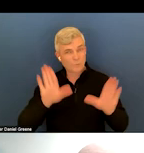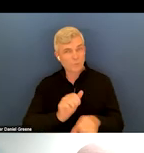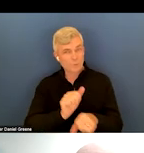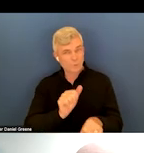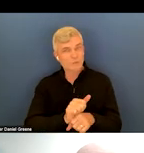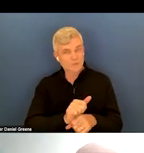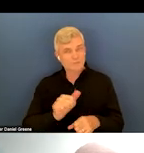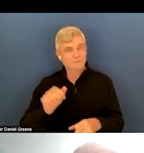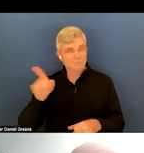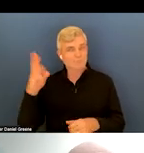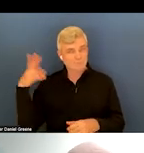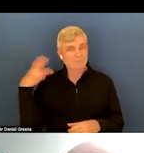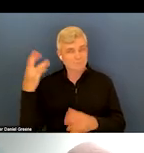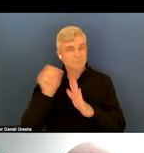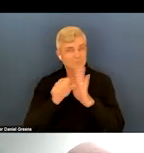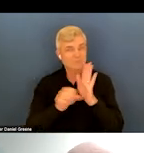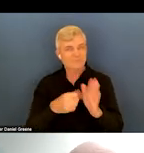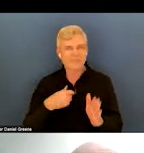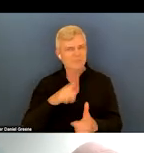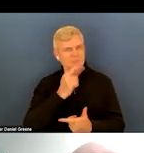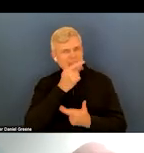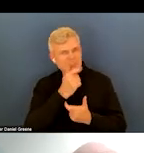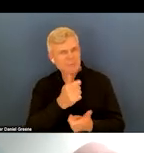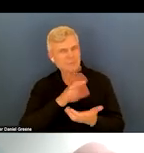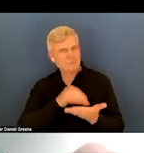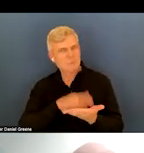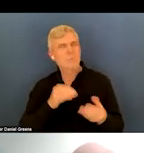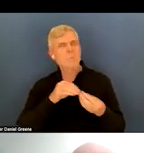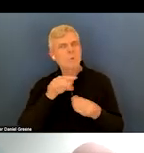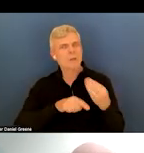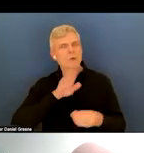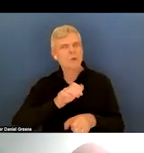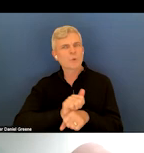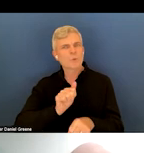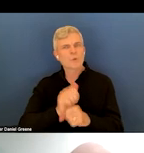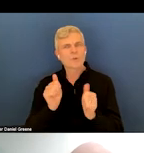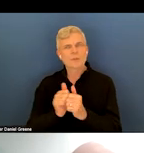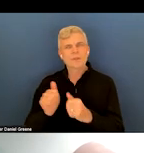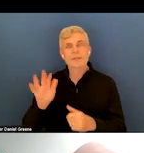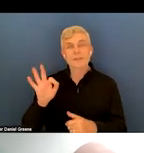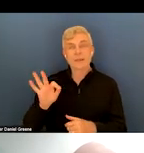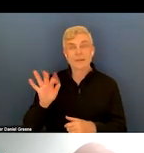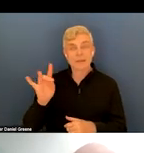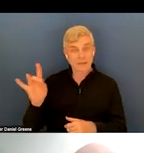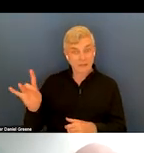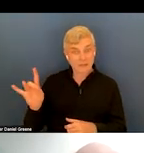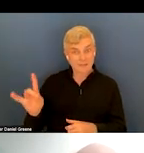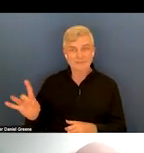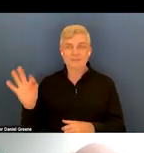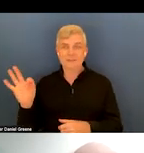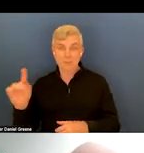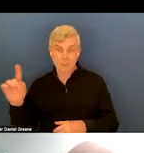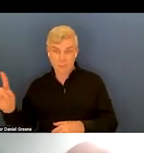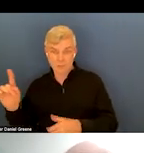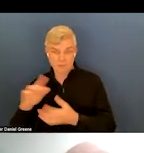the work that you're doing on 988-911 coordination, which is really an area of increased